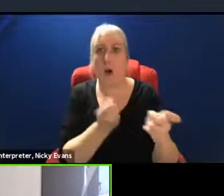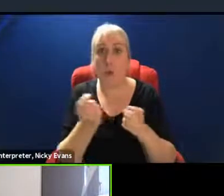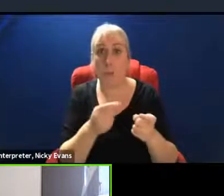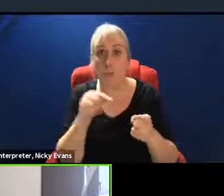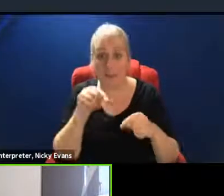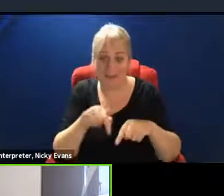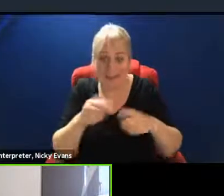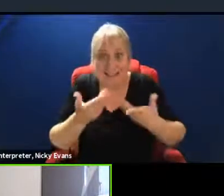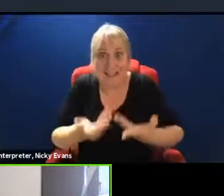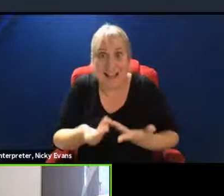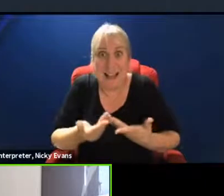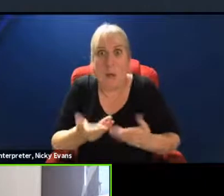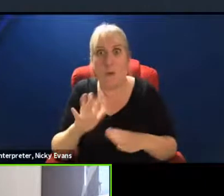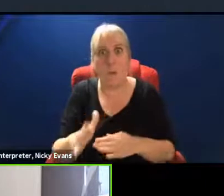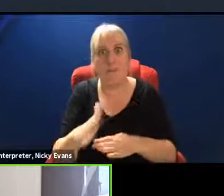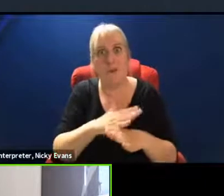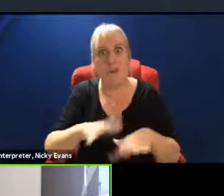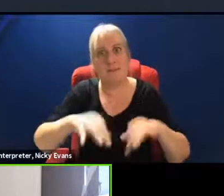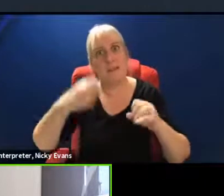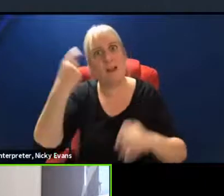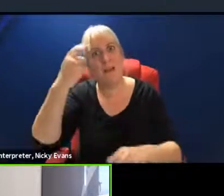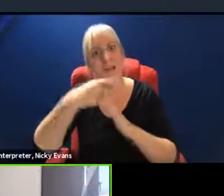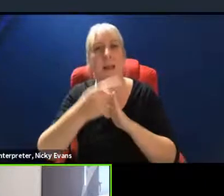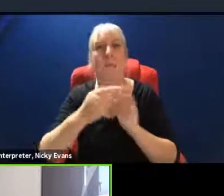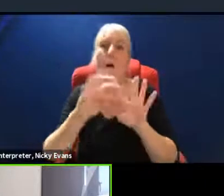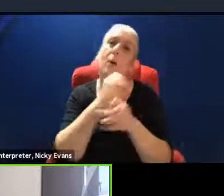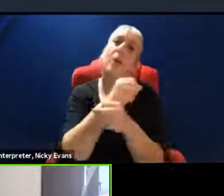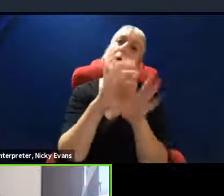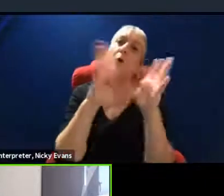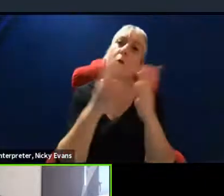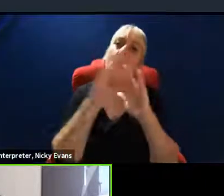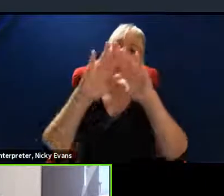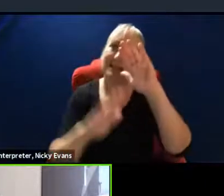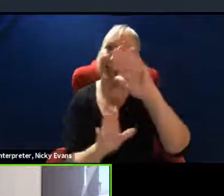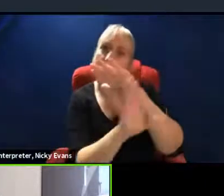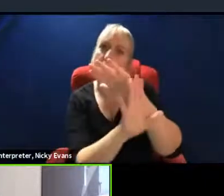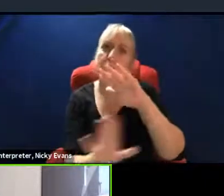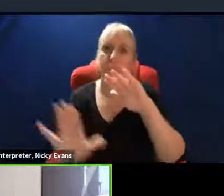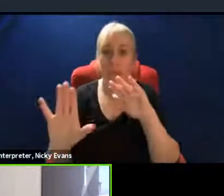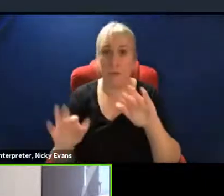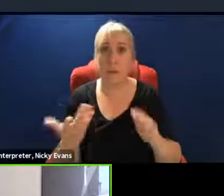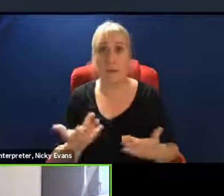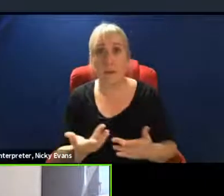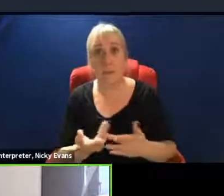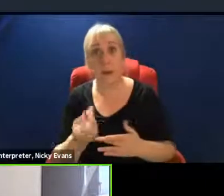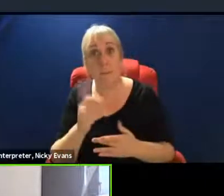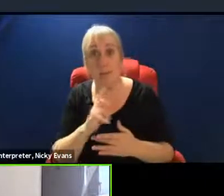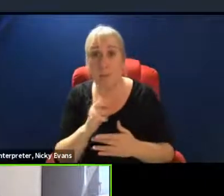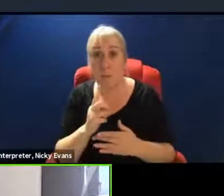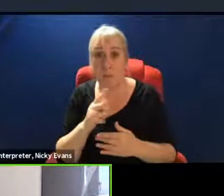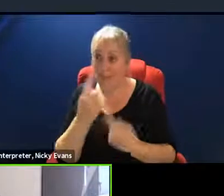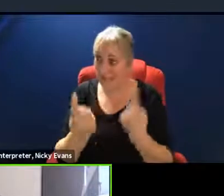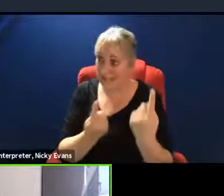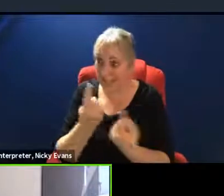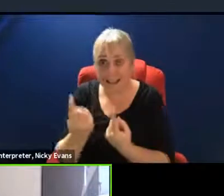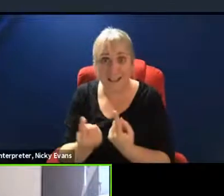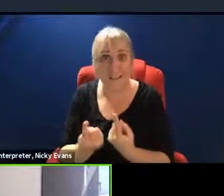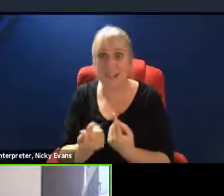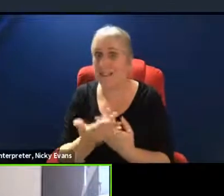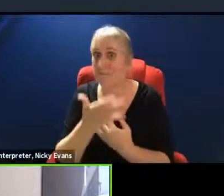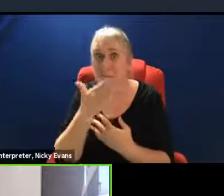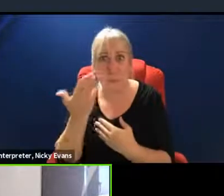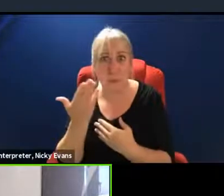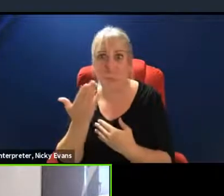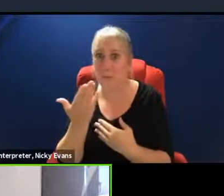the global south. And as Donna rightly said, people who have contributed the least but suffering the greatest impacts.